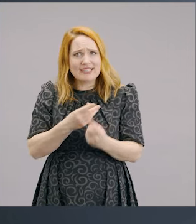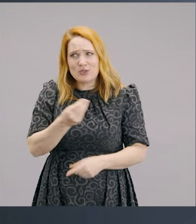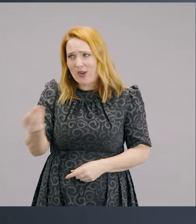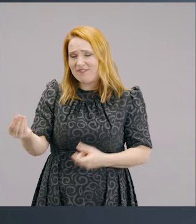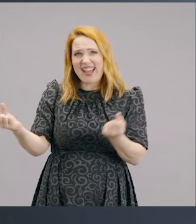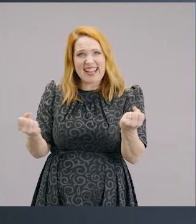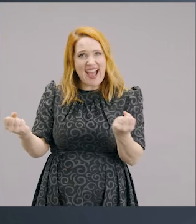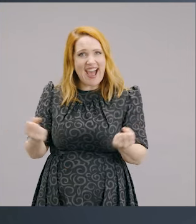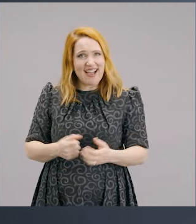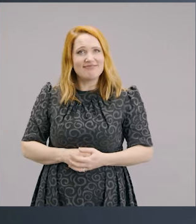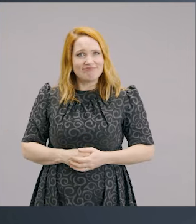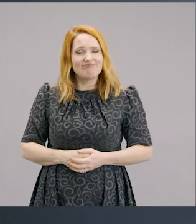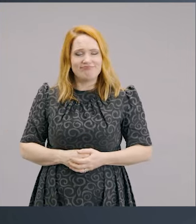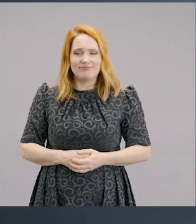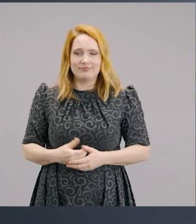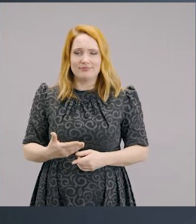thing to be able to do?